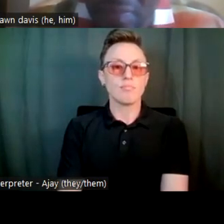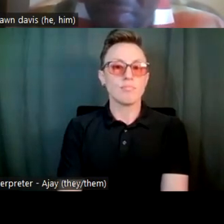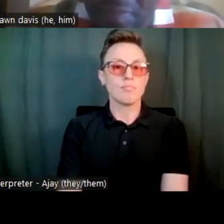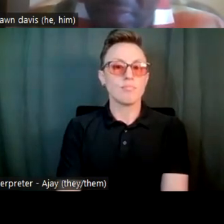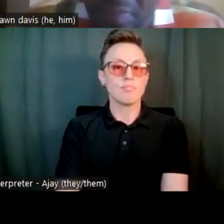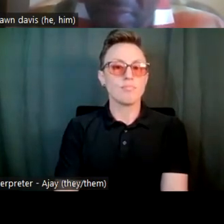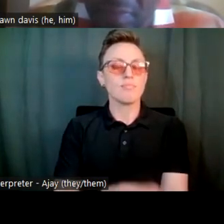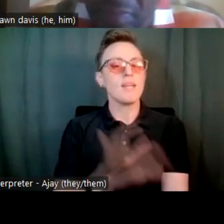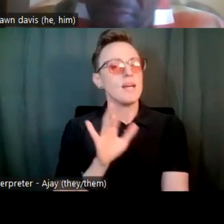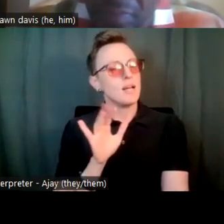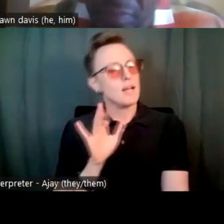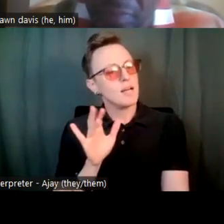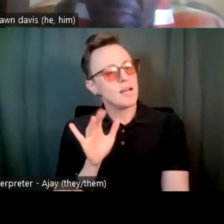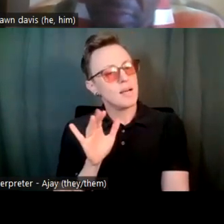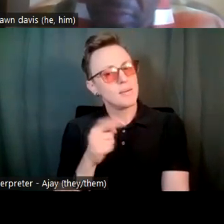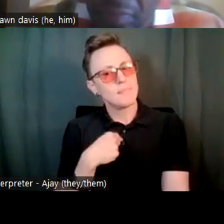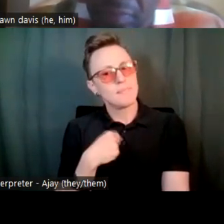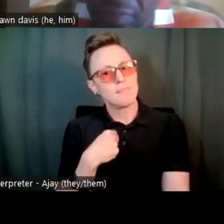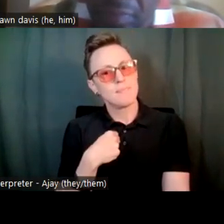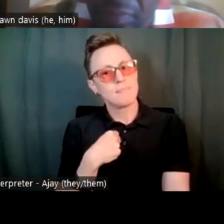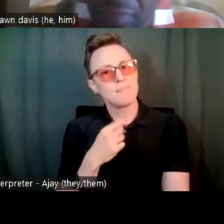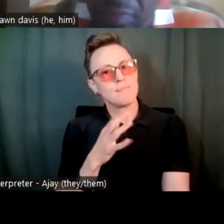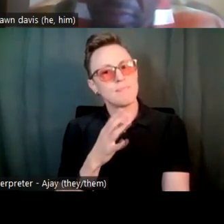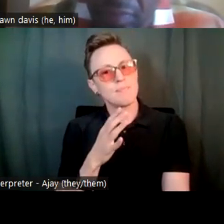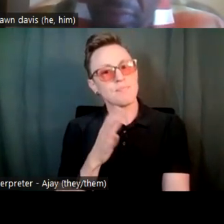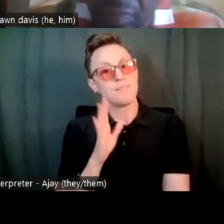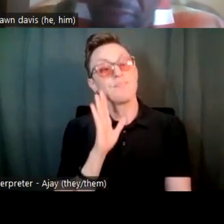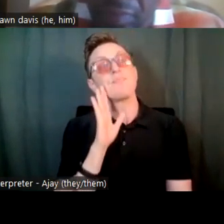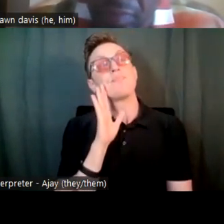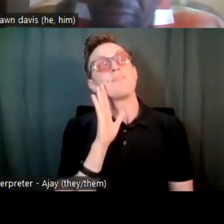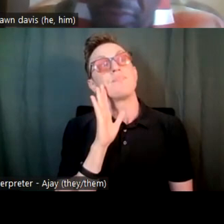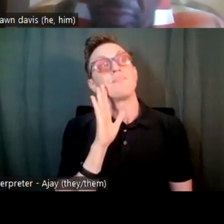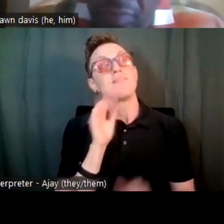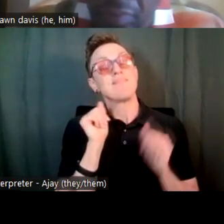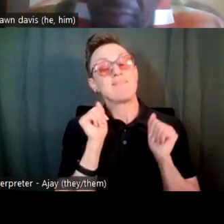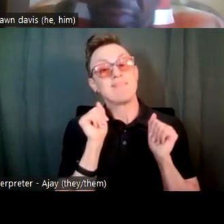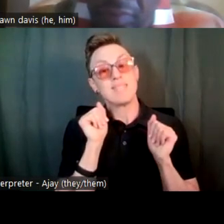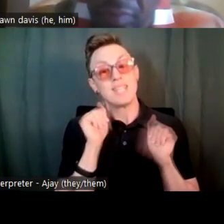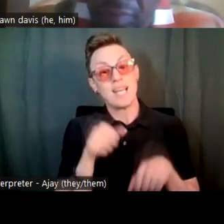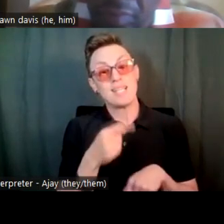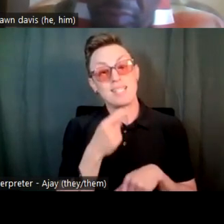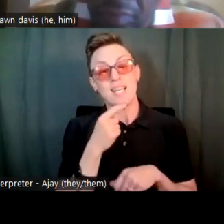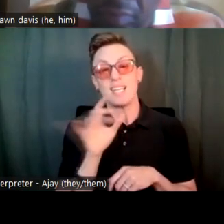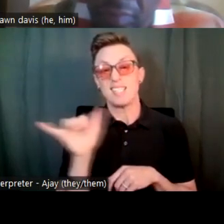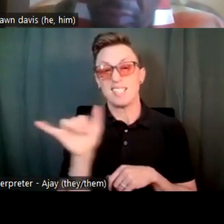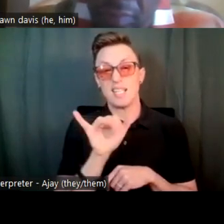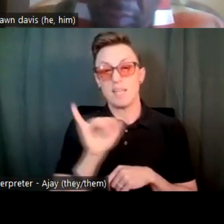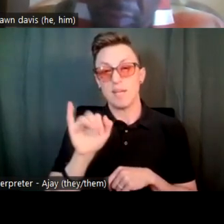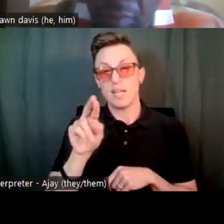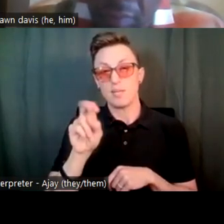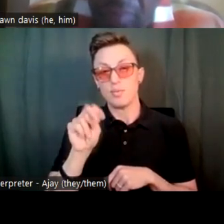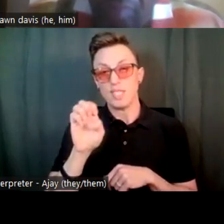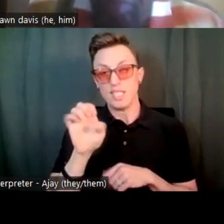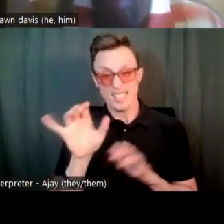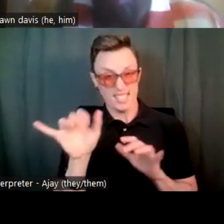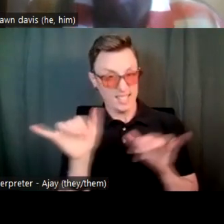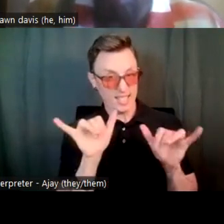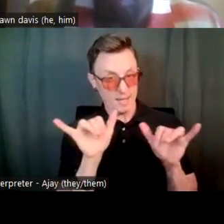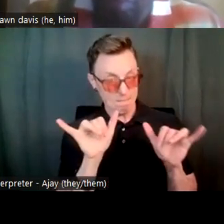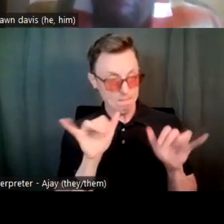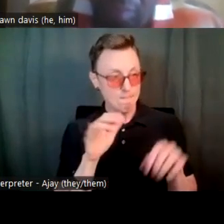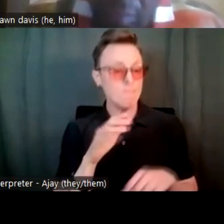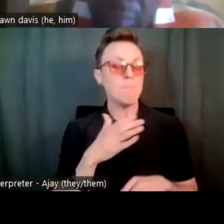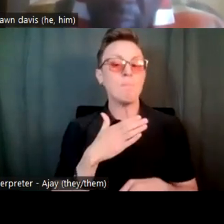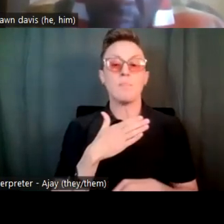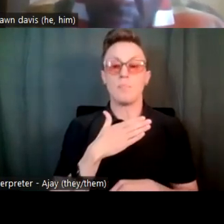I can actually say that kind of like Irene, my